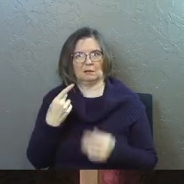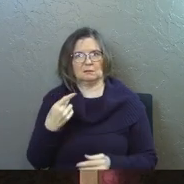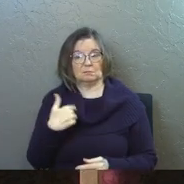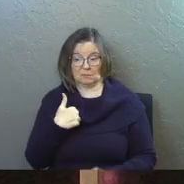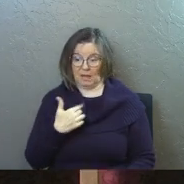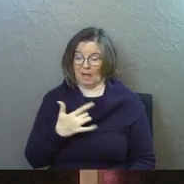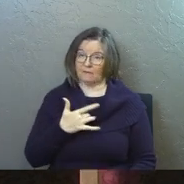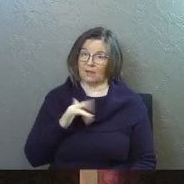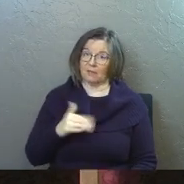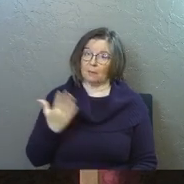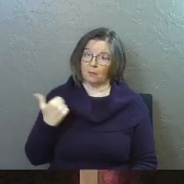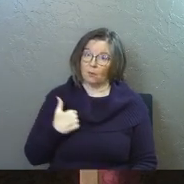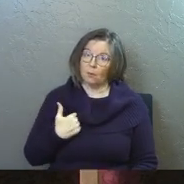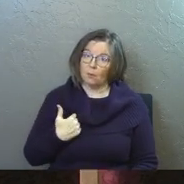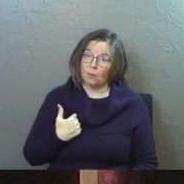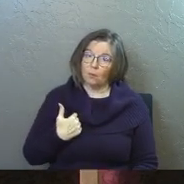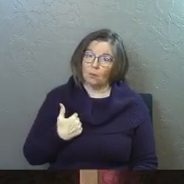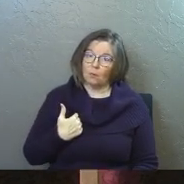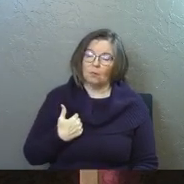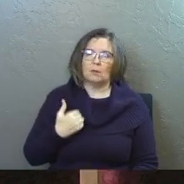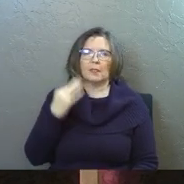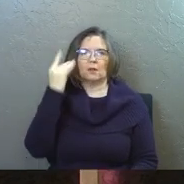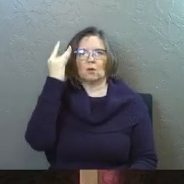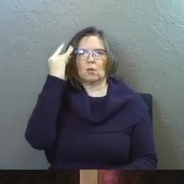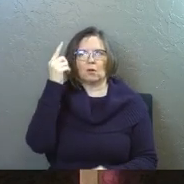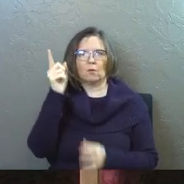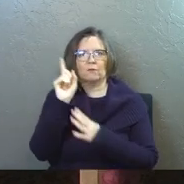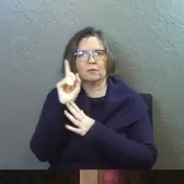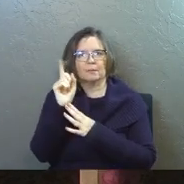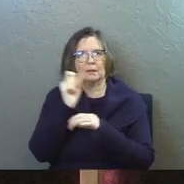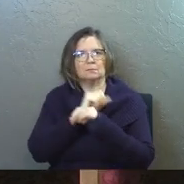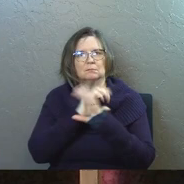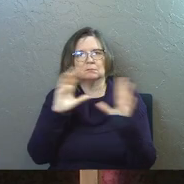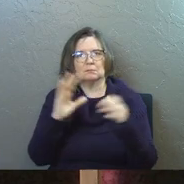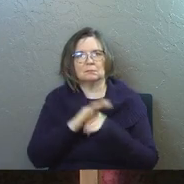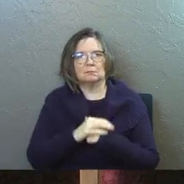I have. Let your thought go there for a second.